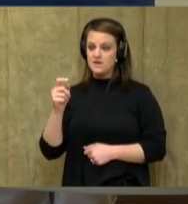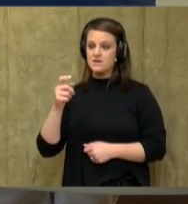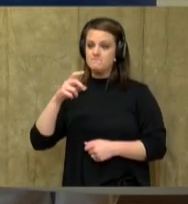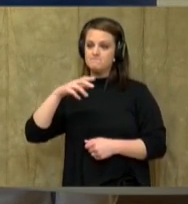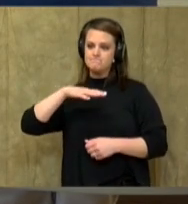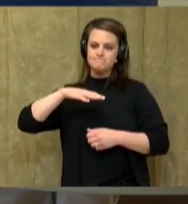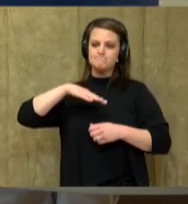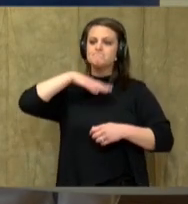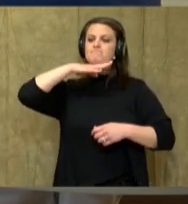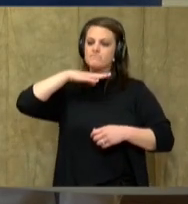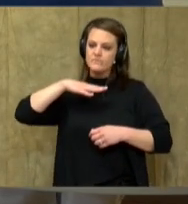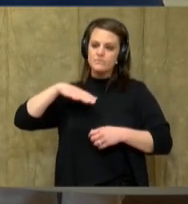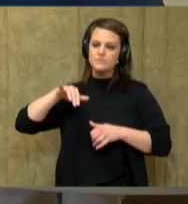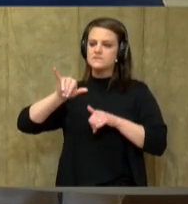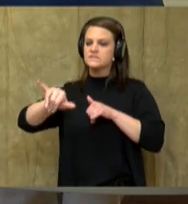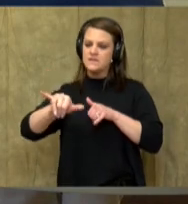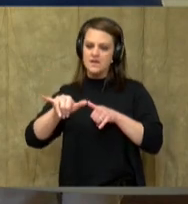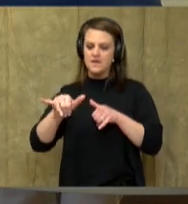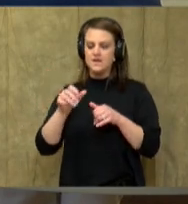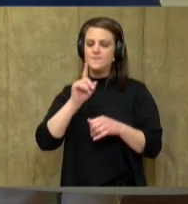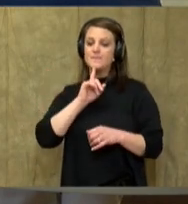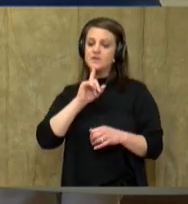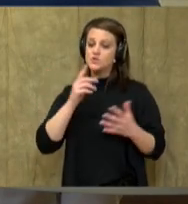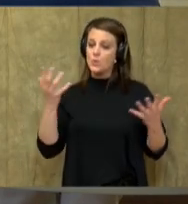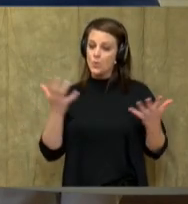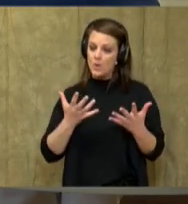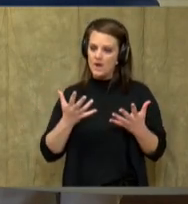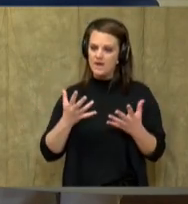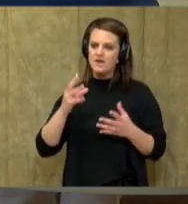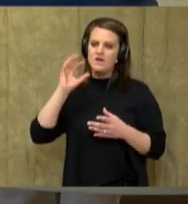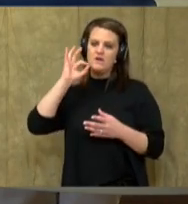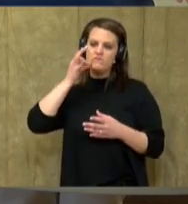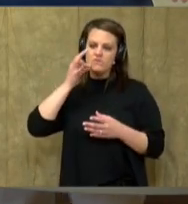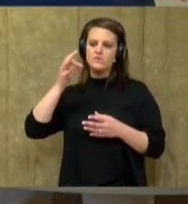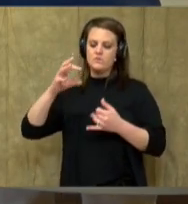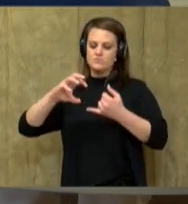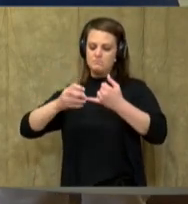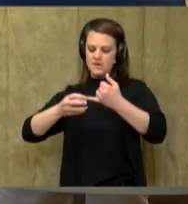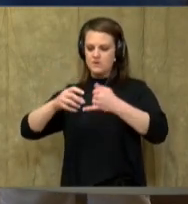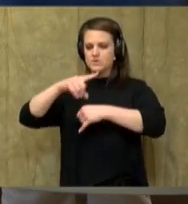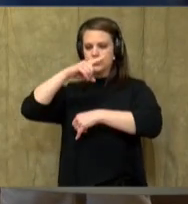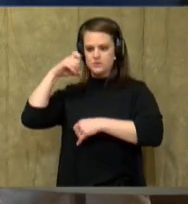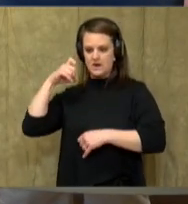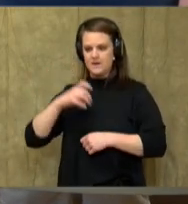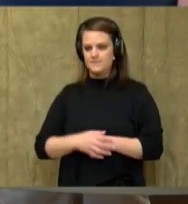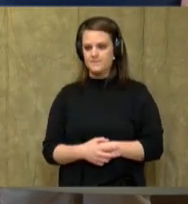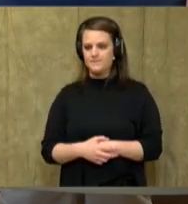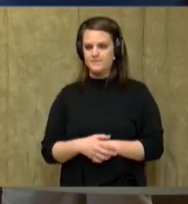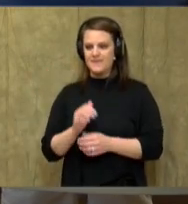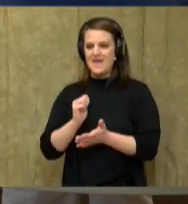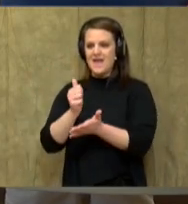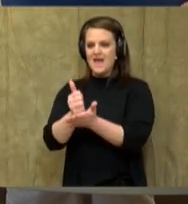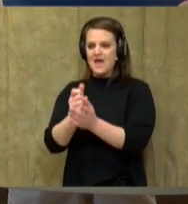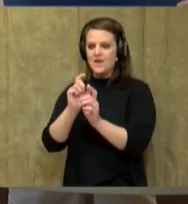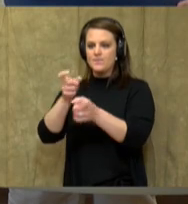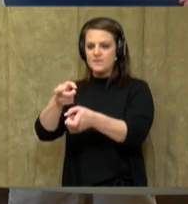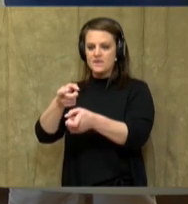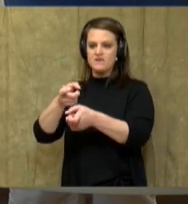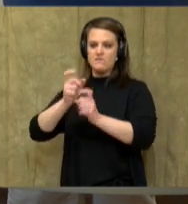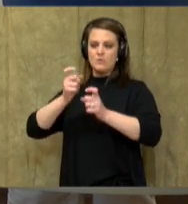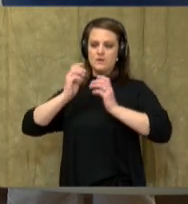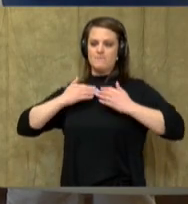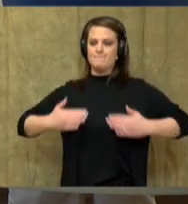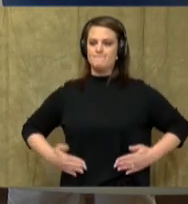in the winter months, they made sure that they dried their cranberries. And that also gave them fiber so that they could